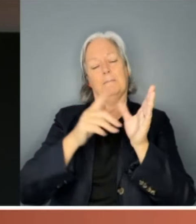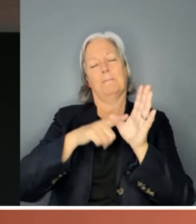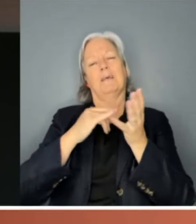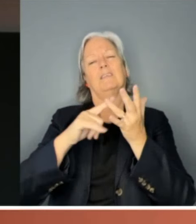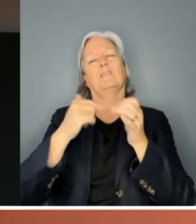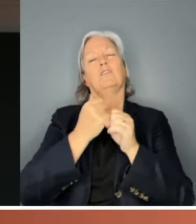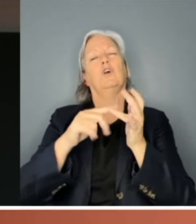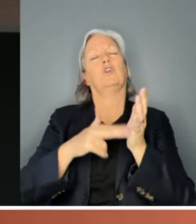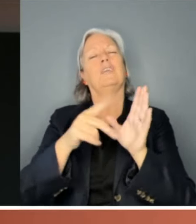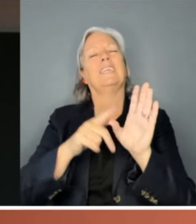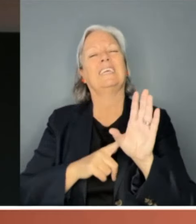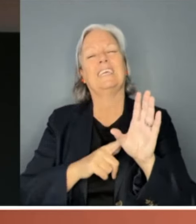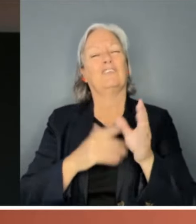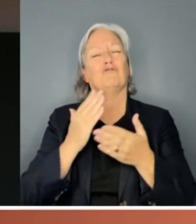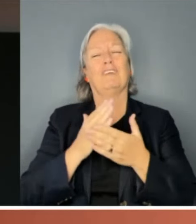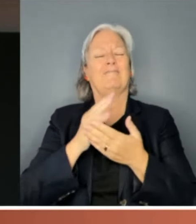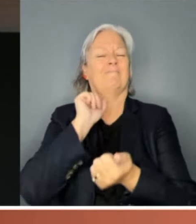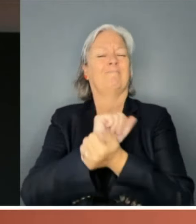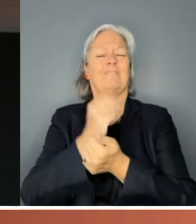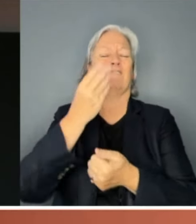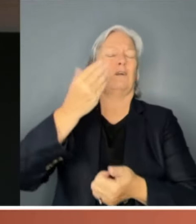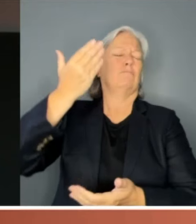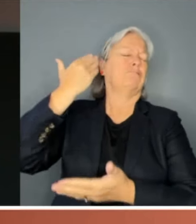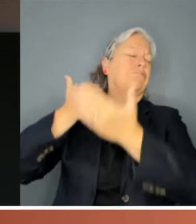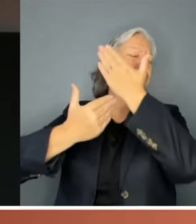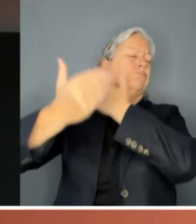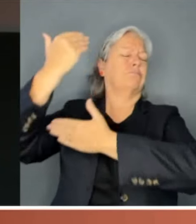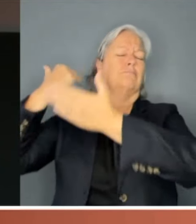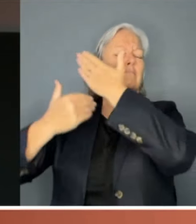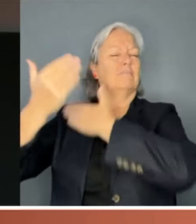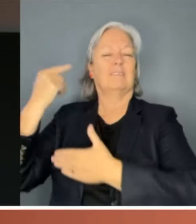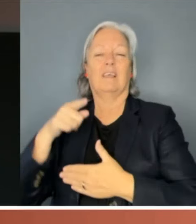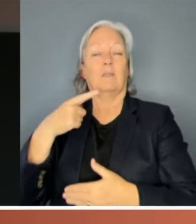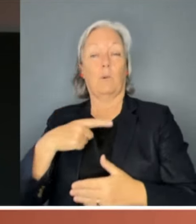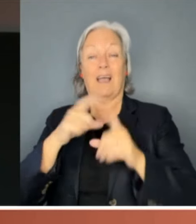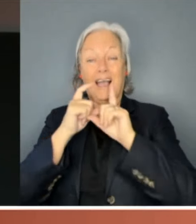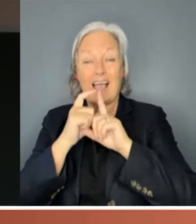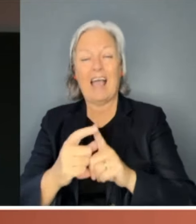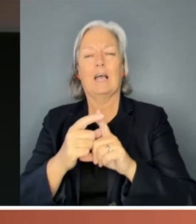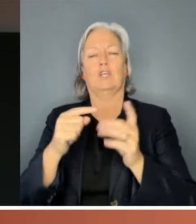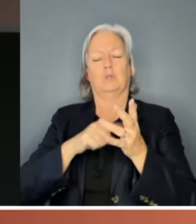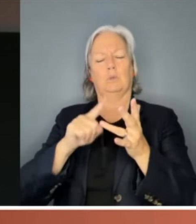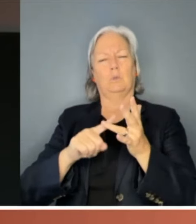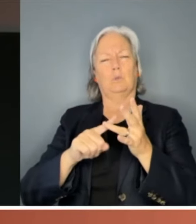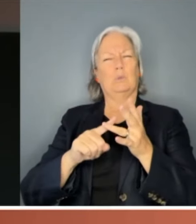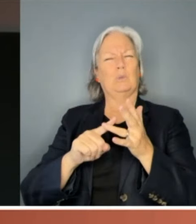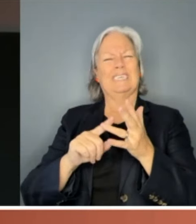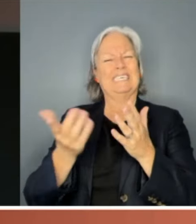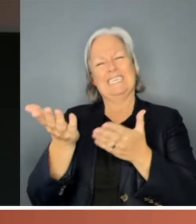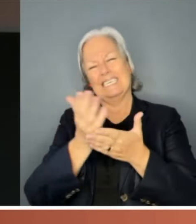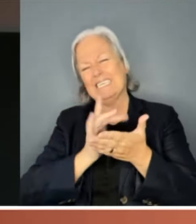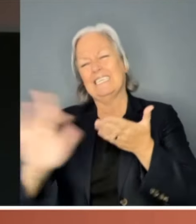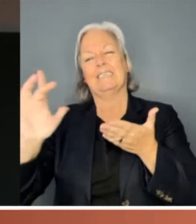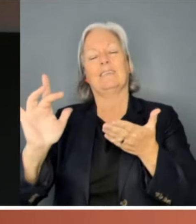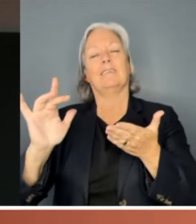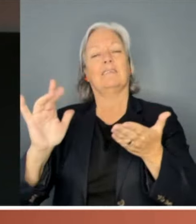ancient times onwards, which is one of the reasons it has proved so hard to get rid of. This is also one of the reasons